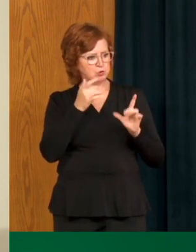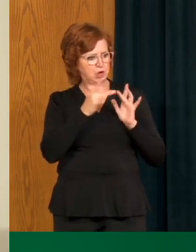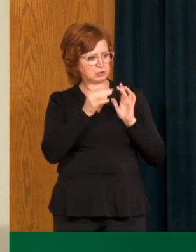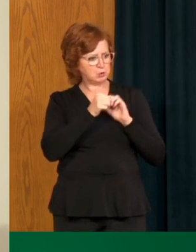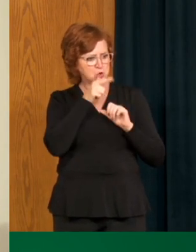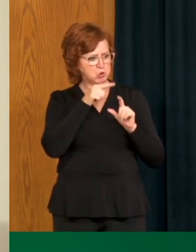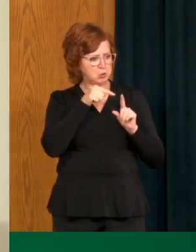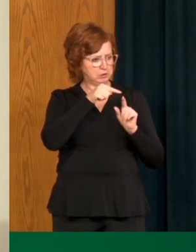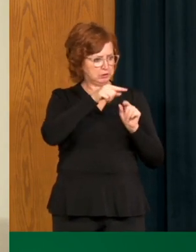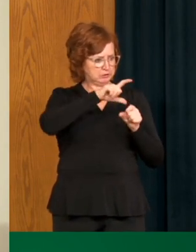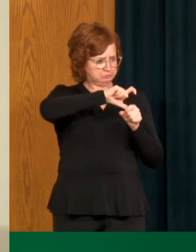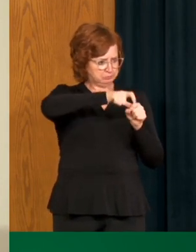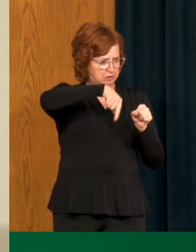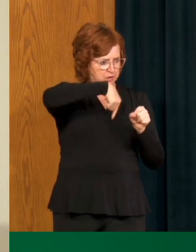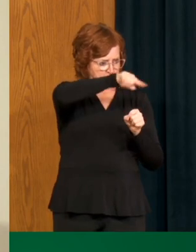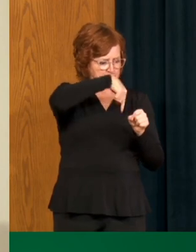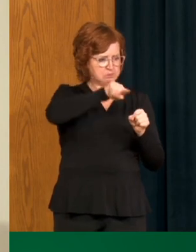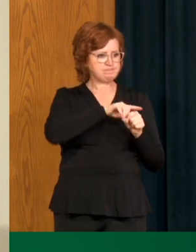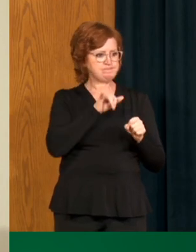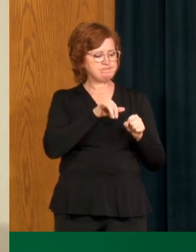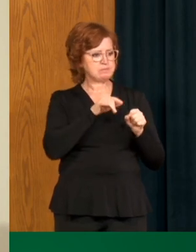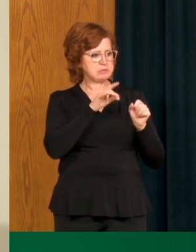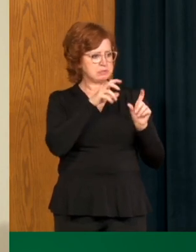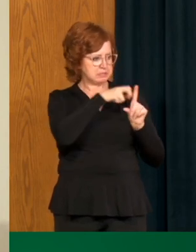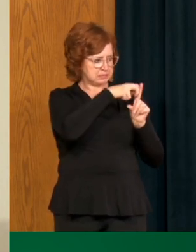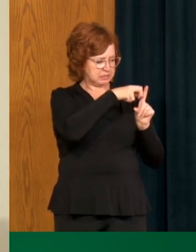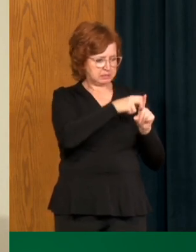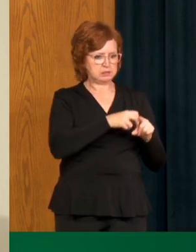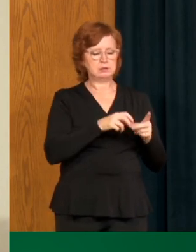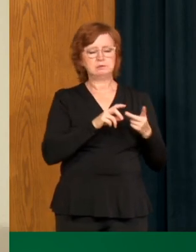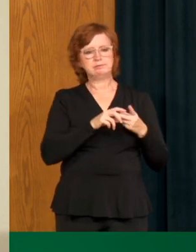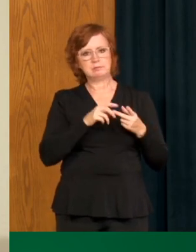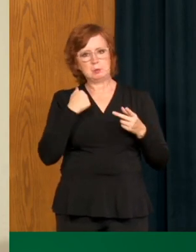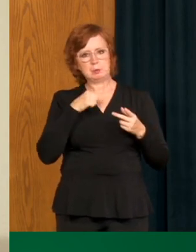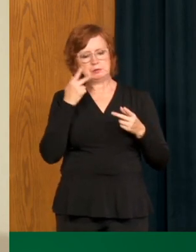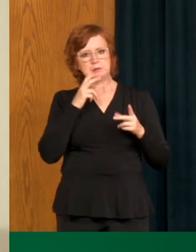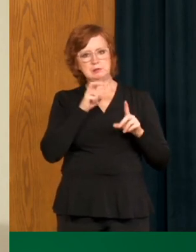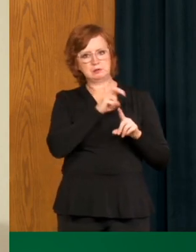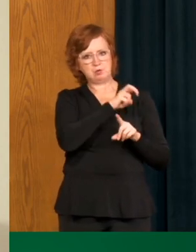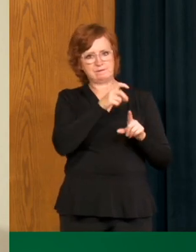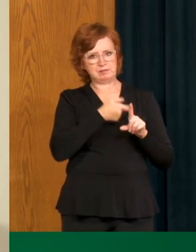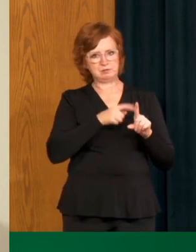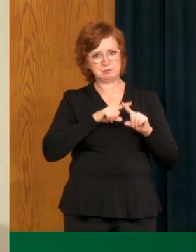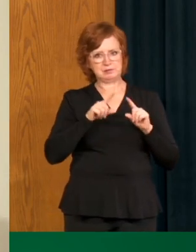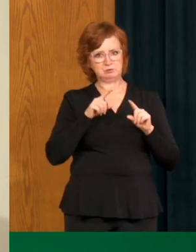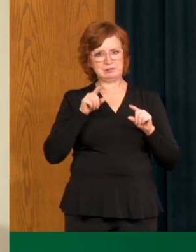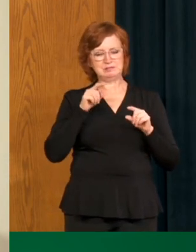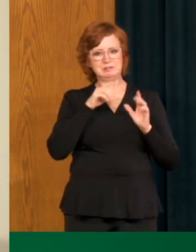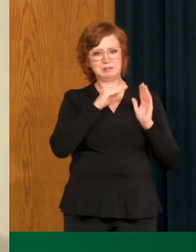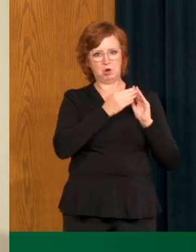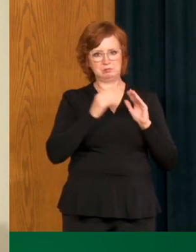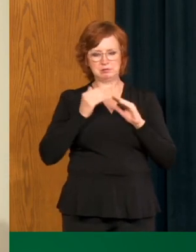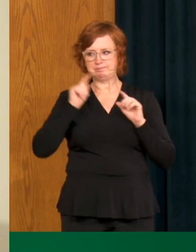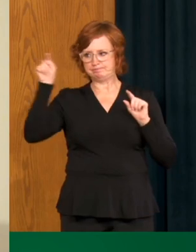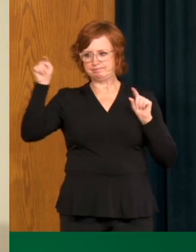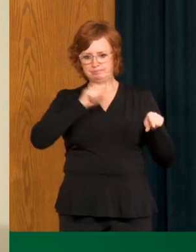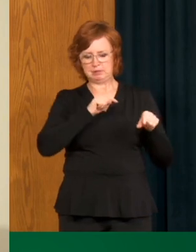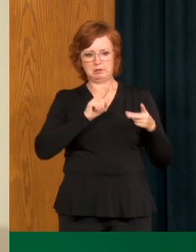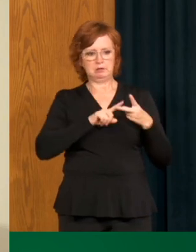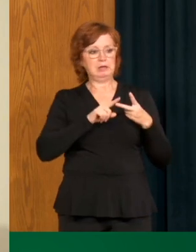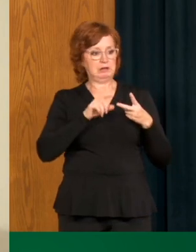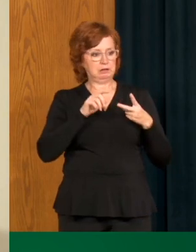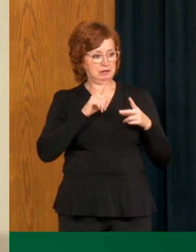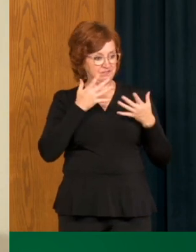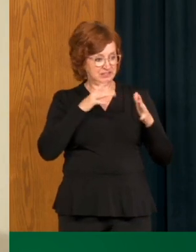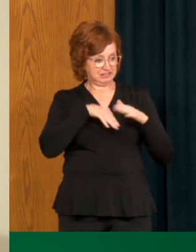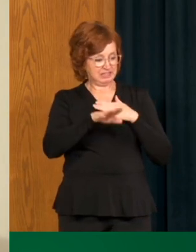perhaps, uh, travel between communities. Well, we need to know that, uh, there's still travel into businesses. We need to know where they're, where they